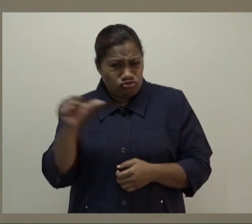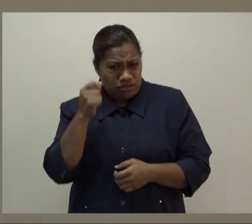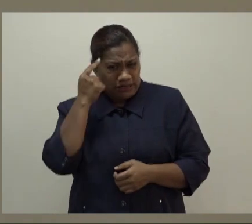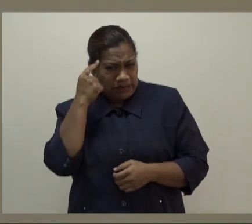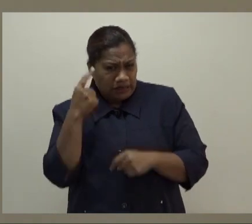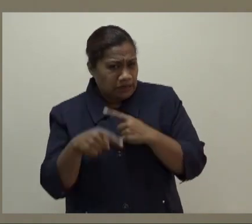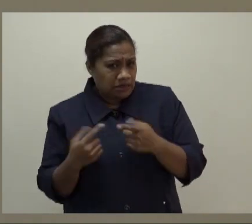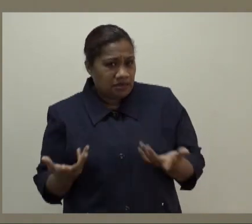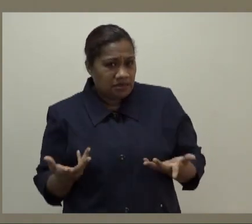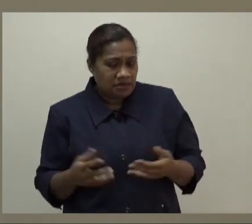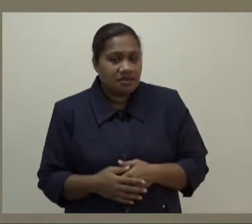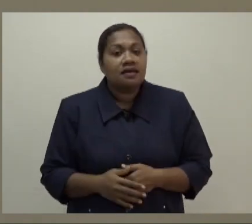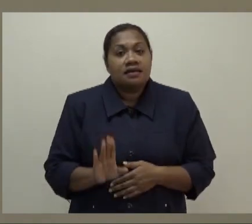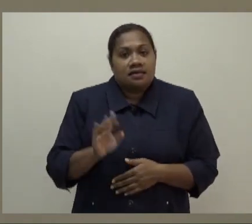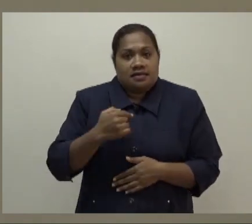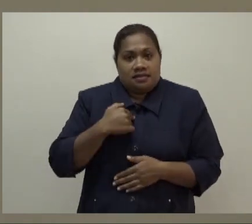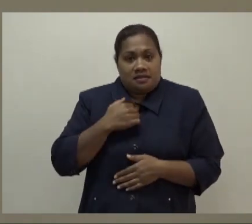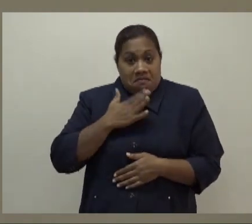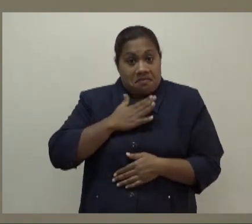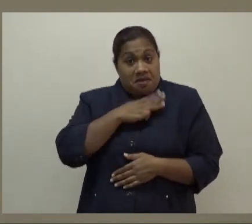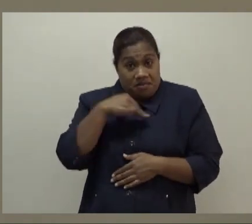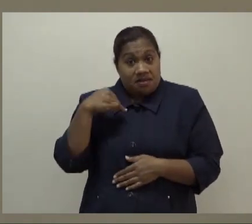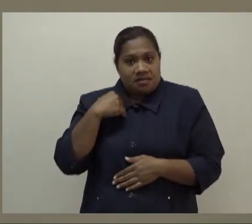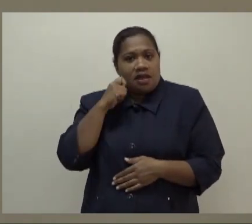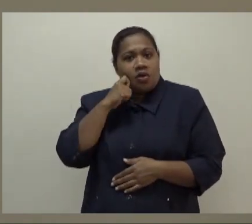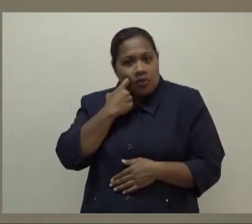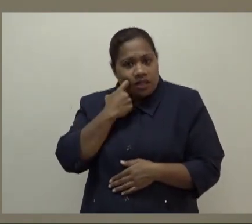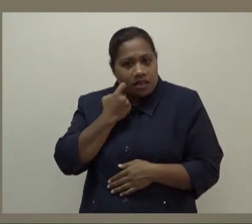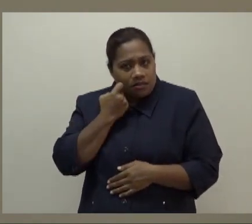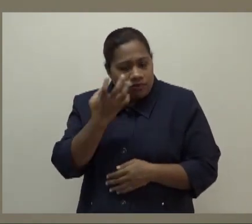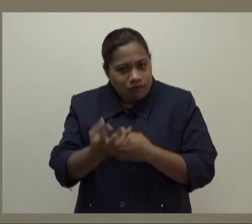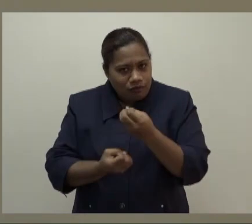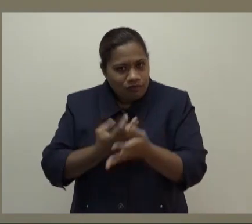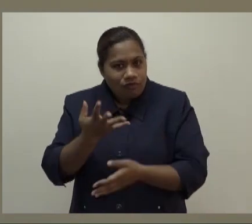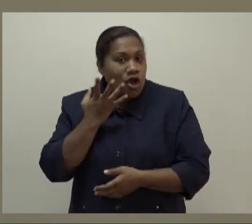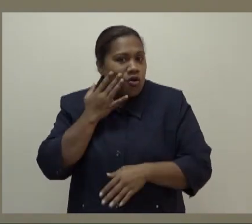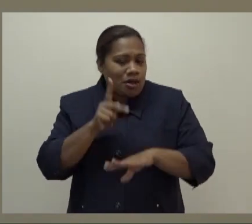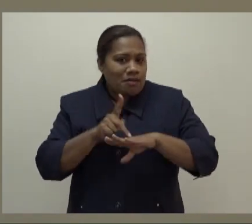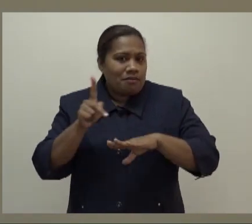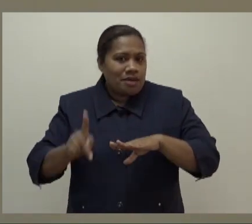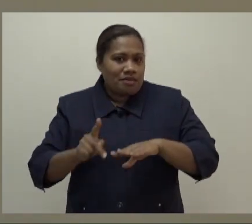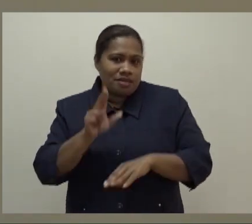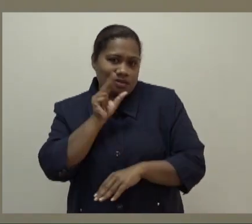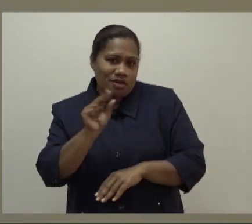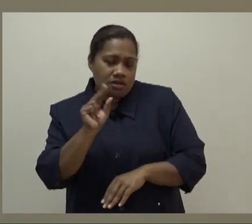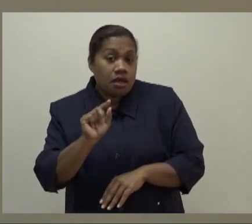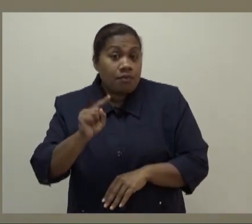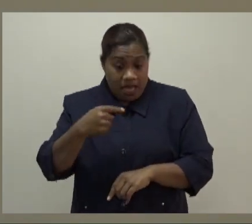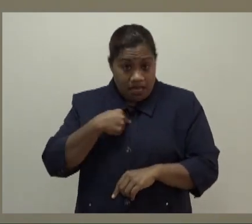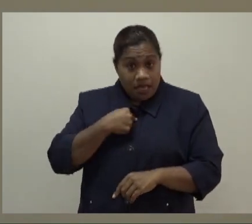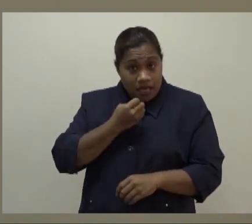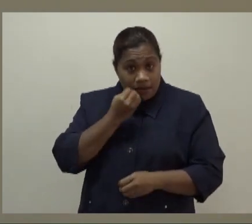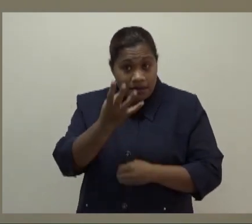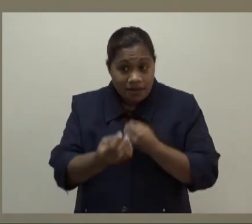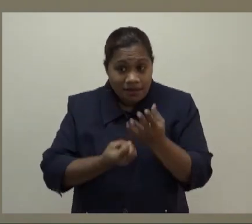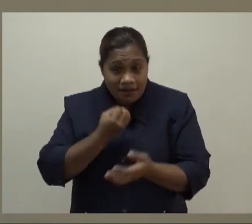I was going to leave that for my minister to deal with in his parliamentary speech, but I can just tell you quite frankly that there has been no